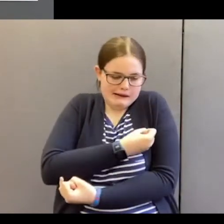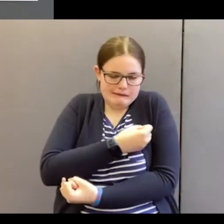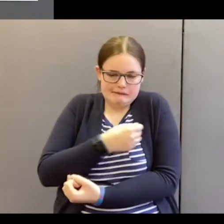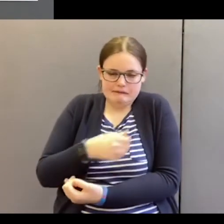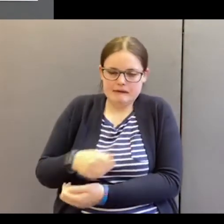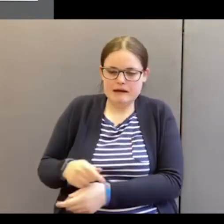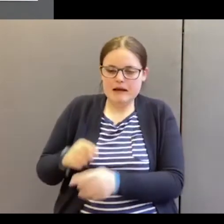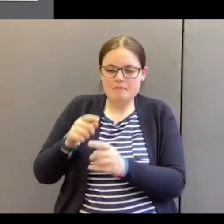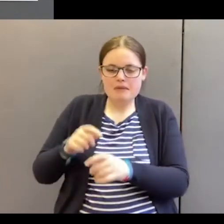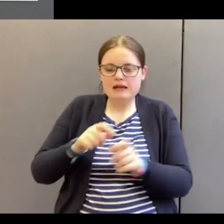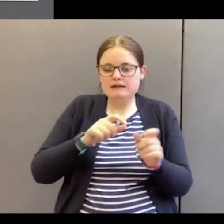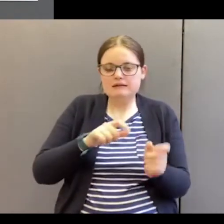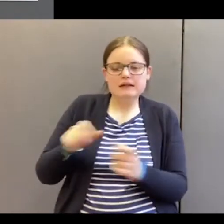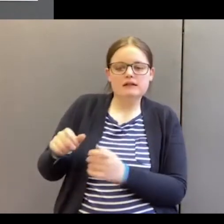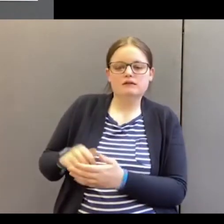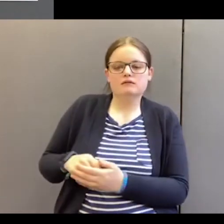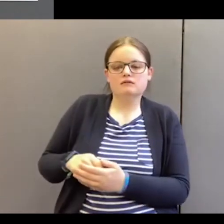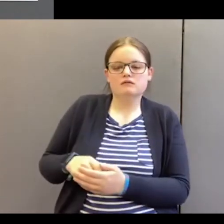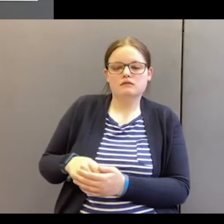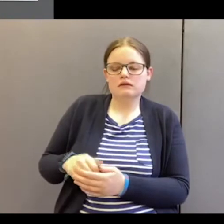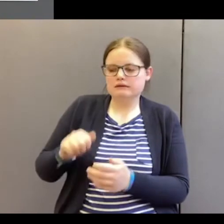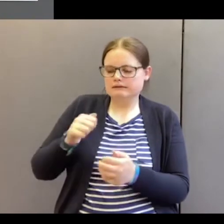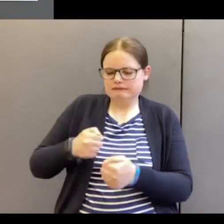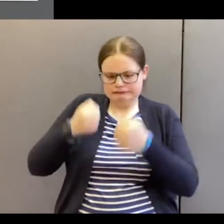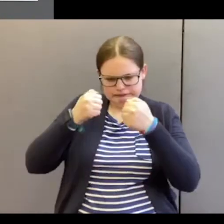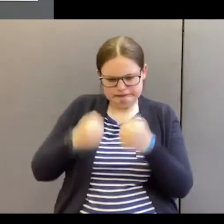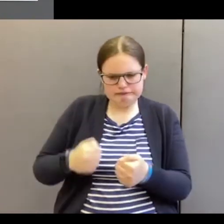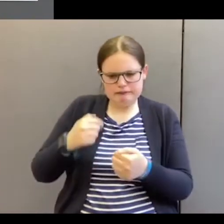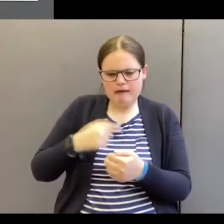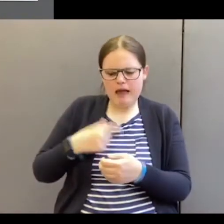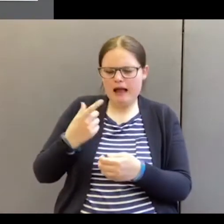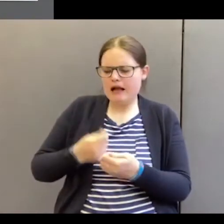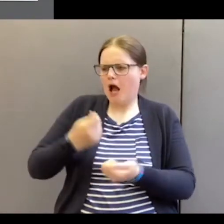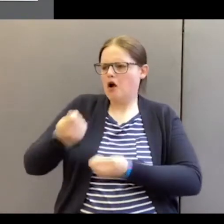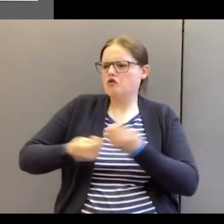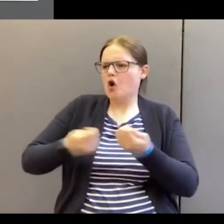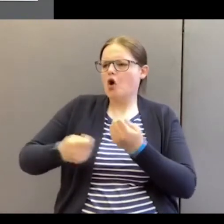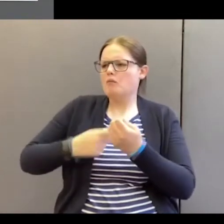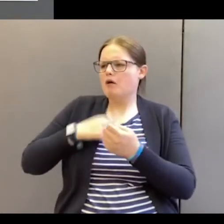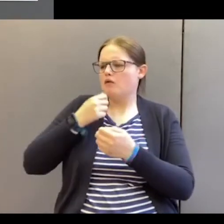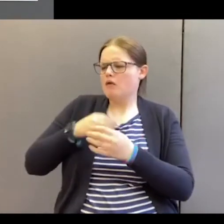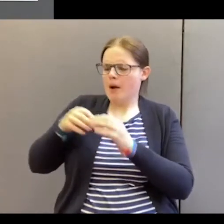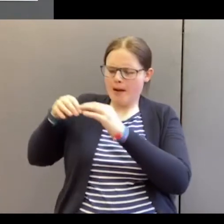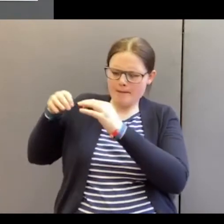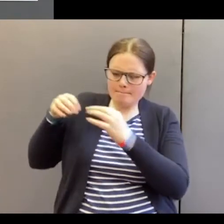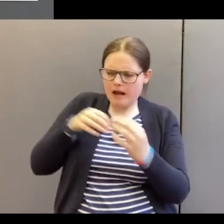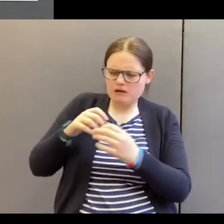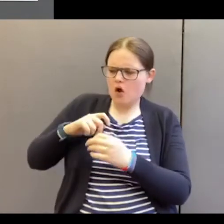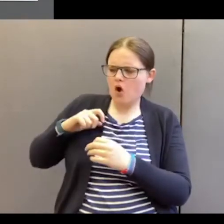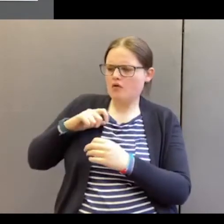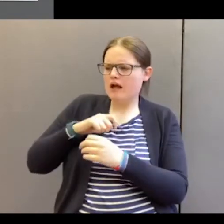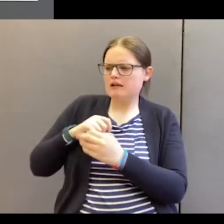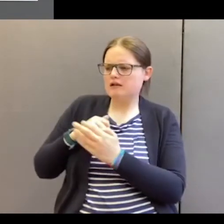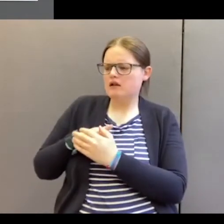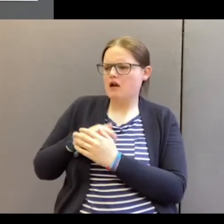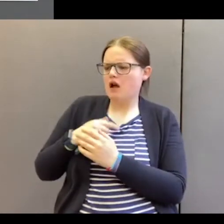still they're defiant. I can cope. I'll battle cancer. I'll cope. I'll